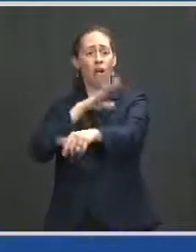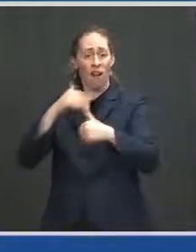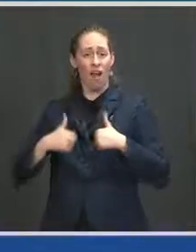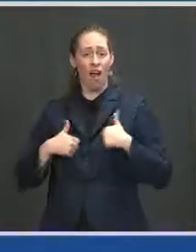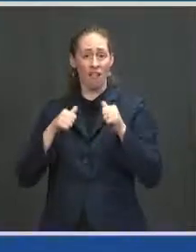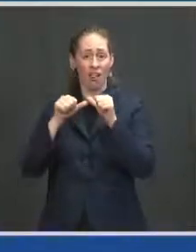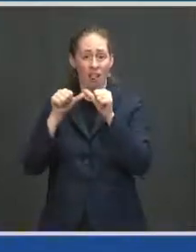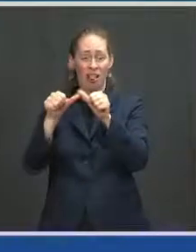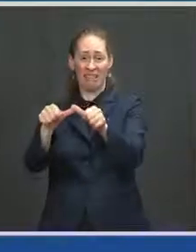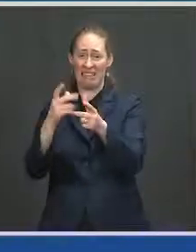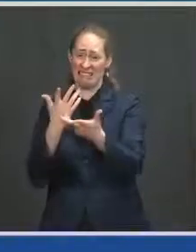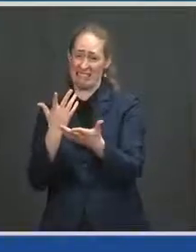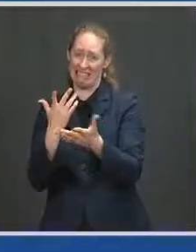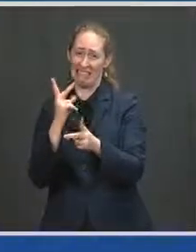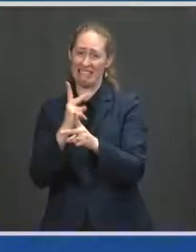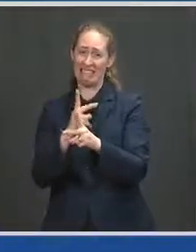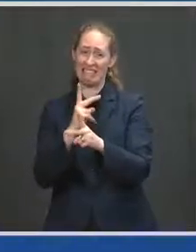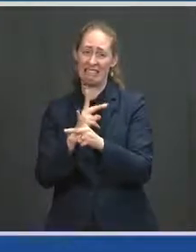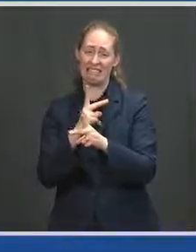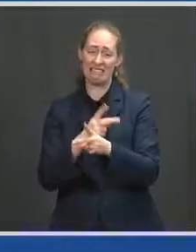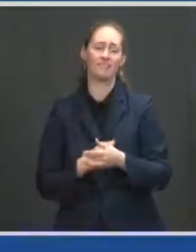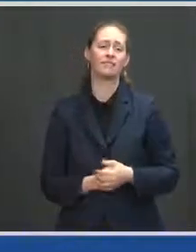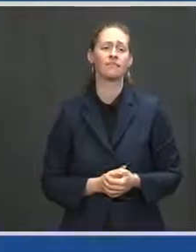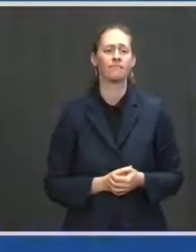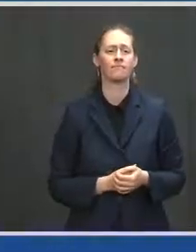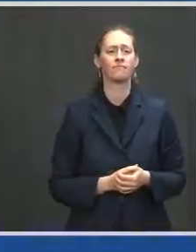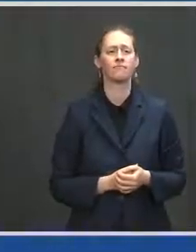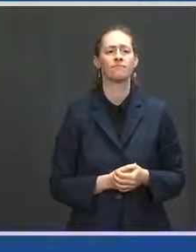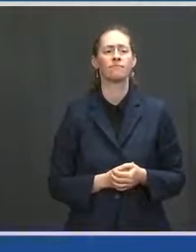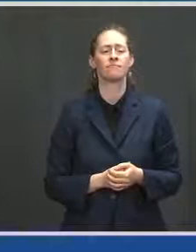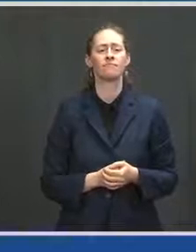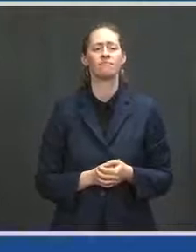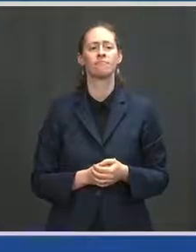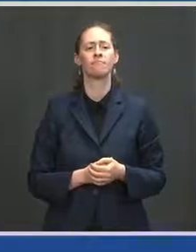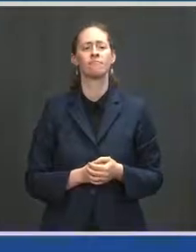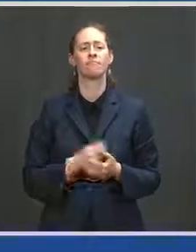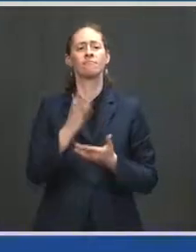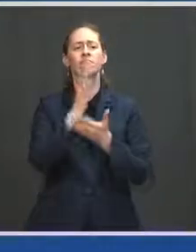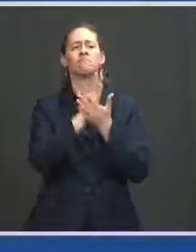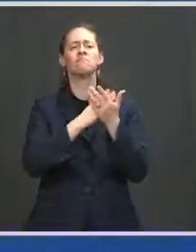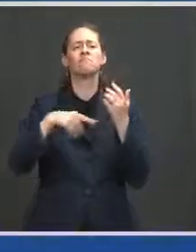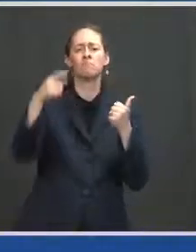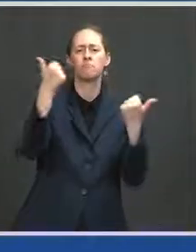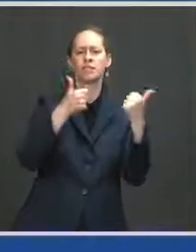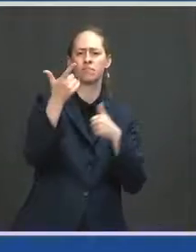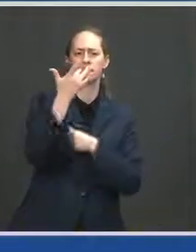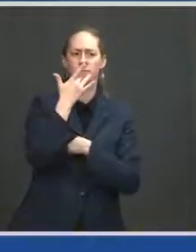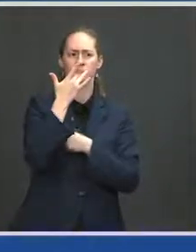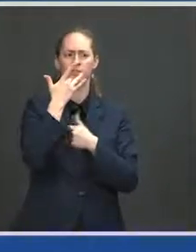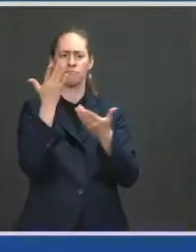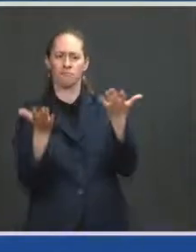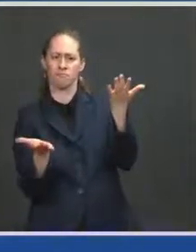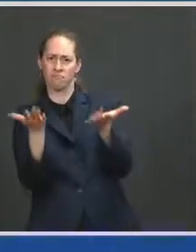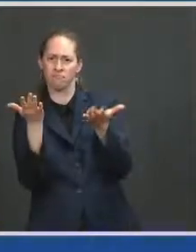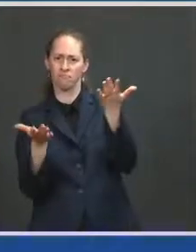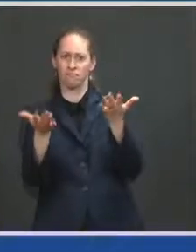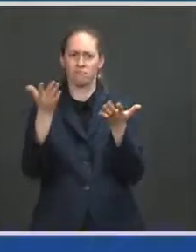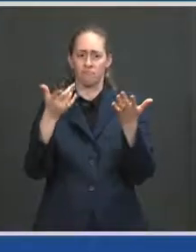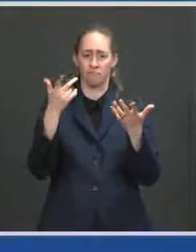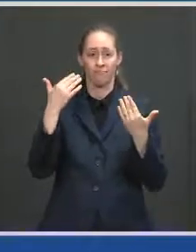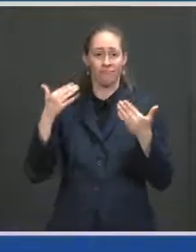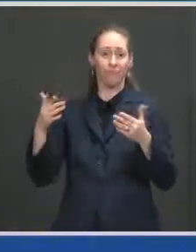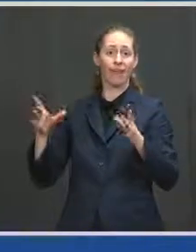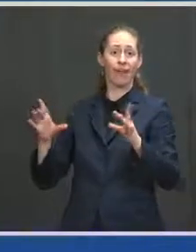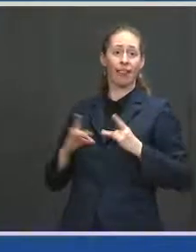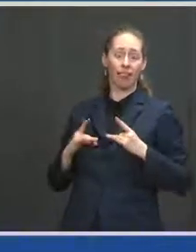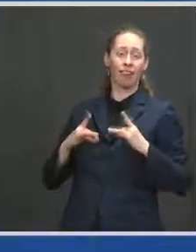thinking that the side effects from the shot are worse than the COVID, or that you can't just take a chance, you're